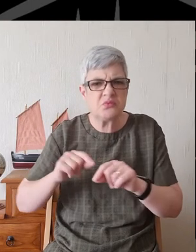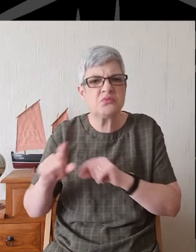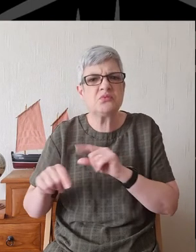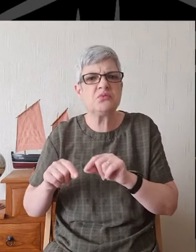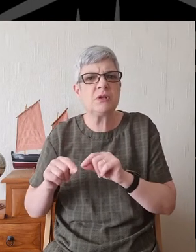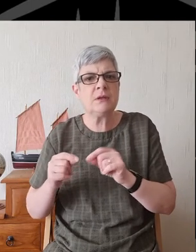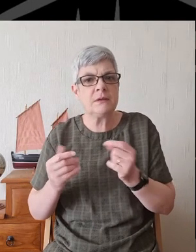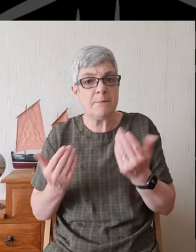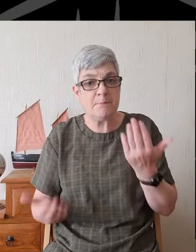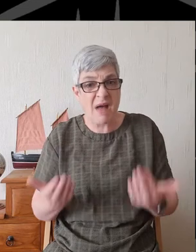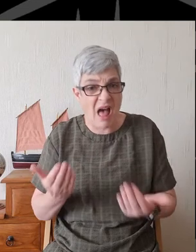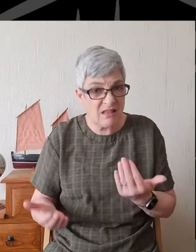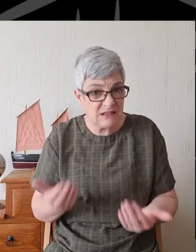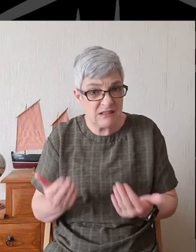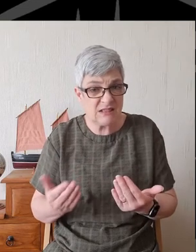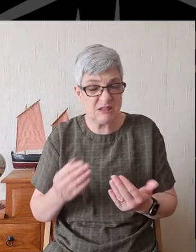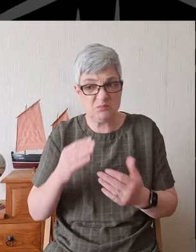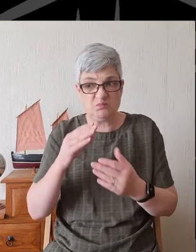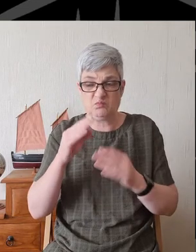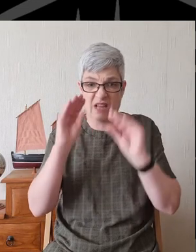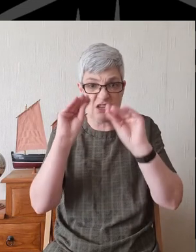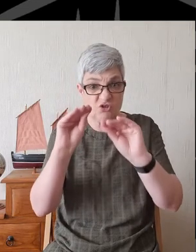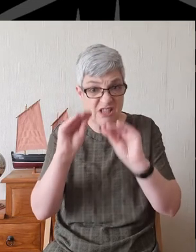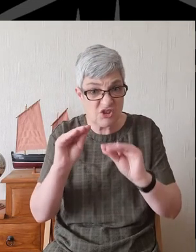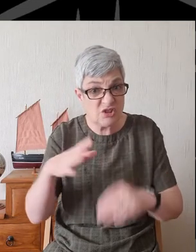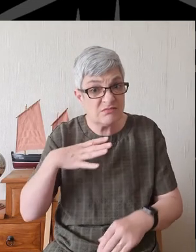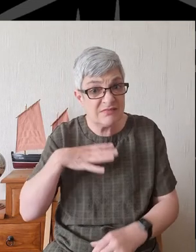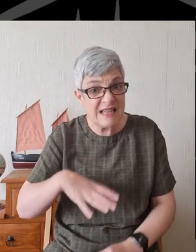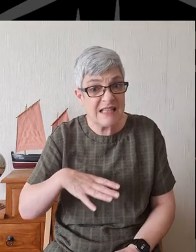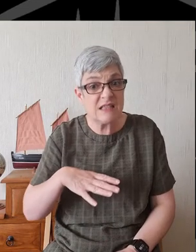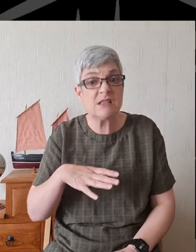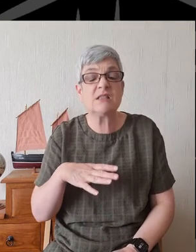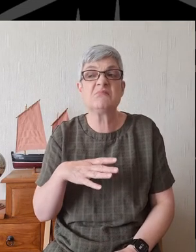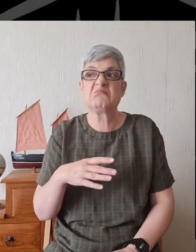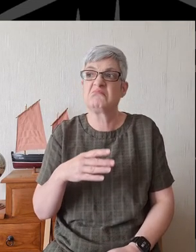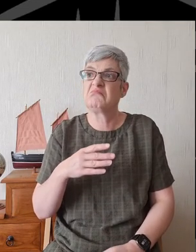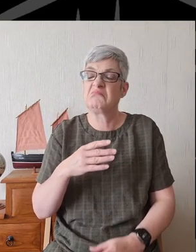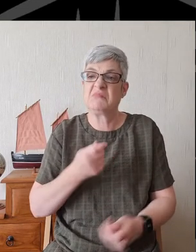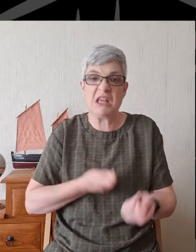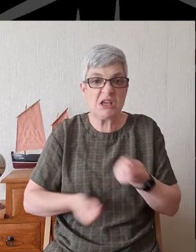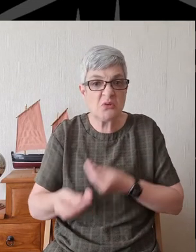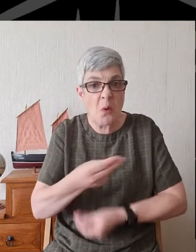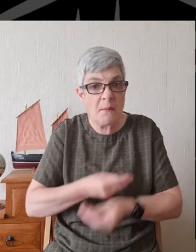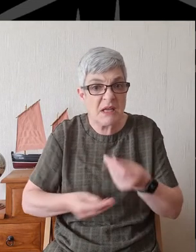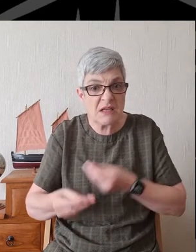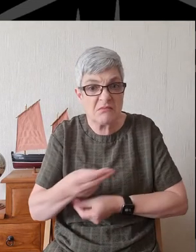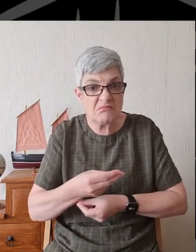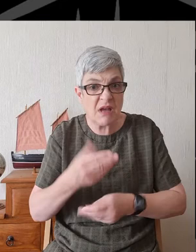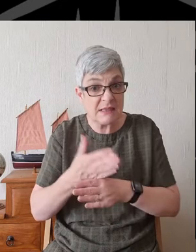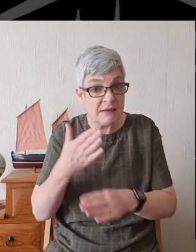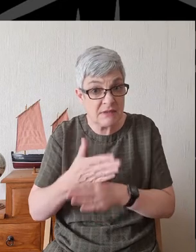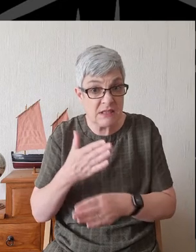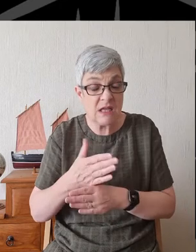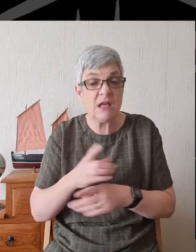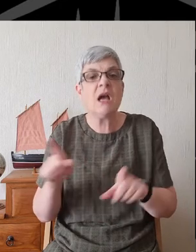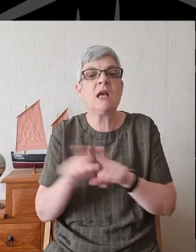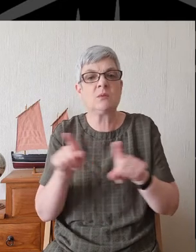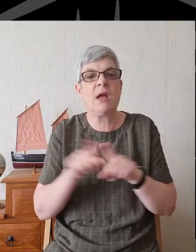The economic activity As well as concerns Of physical and mental health